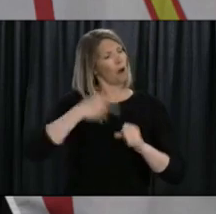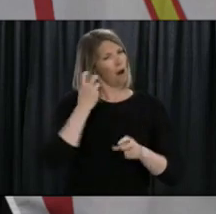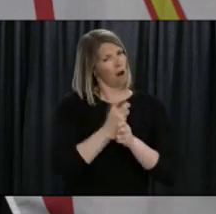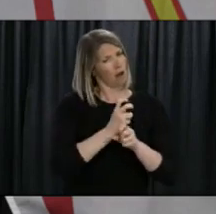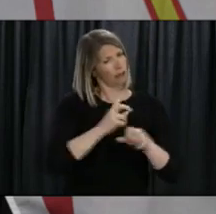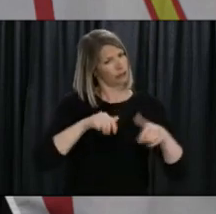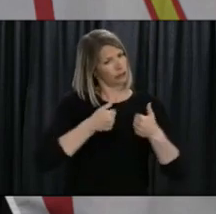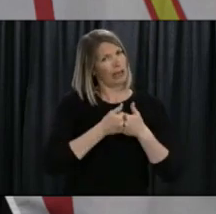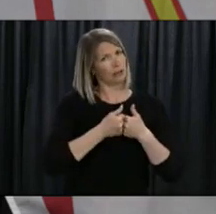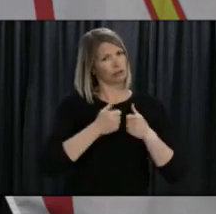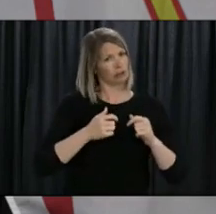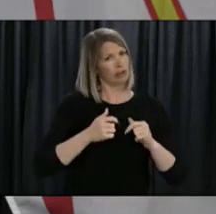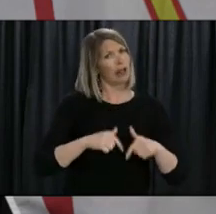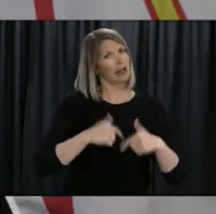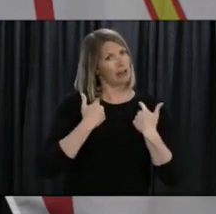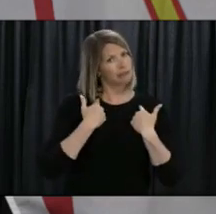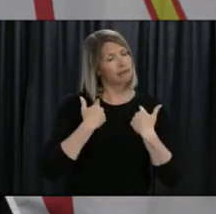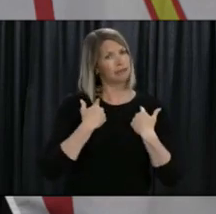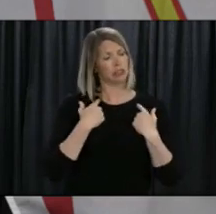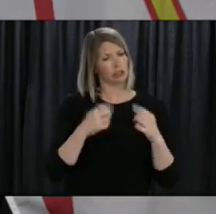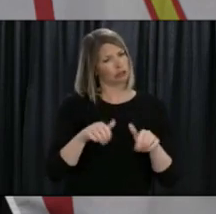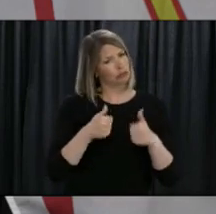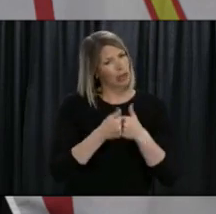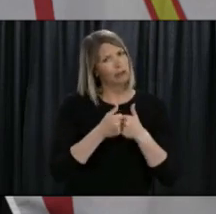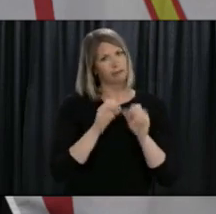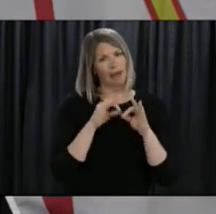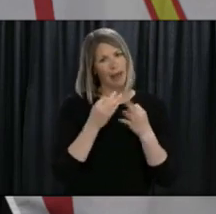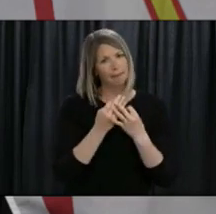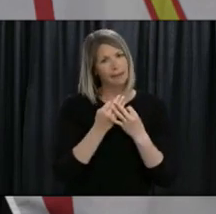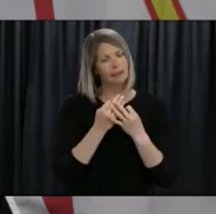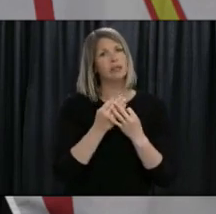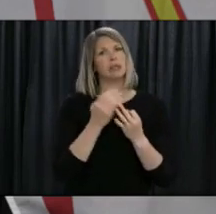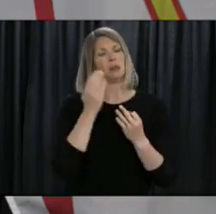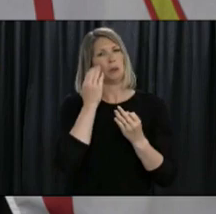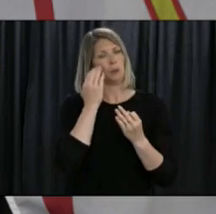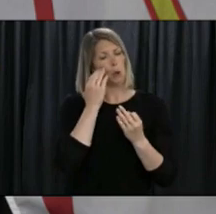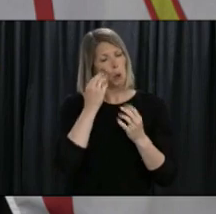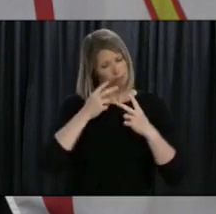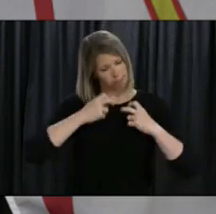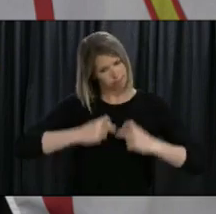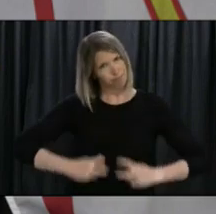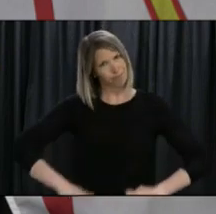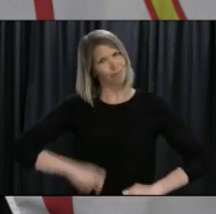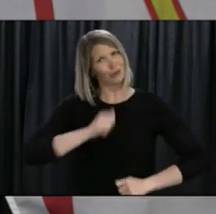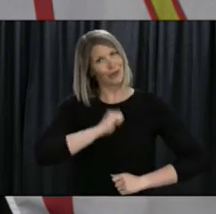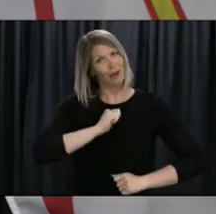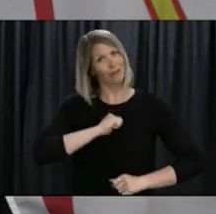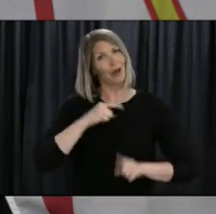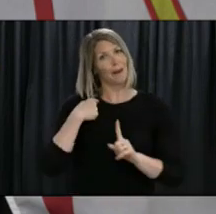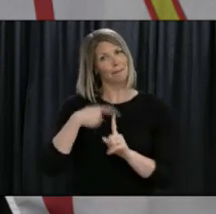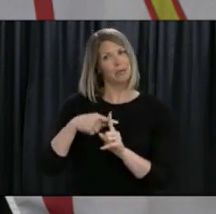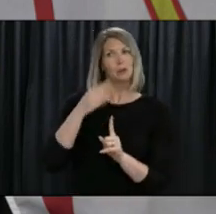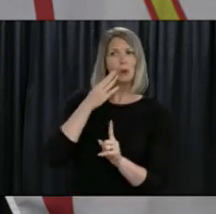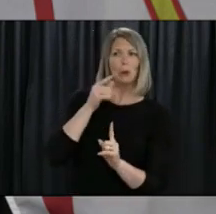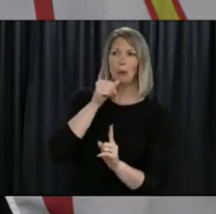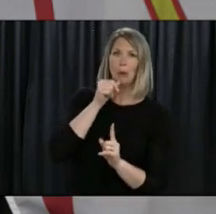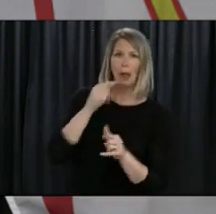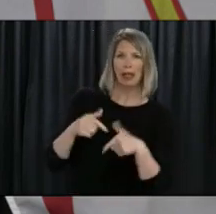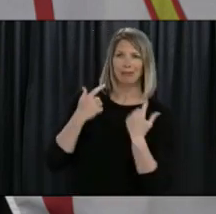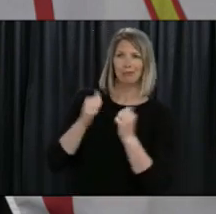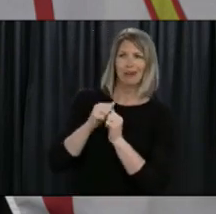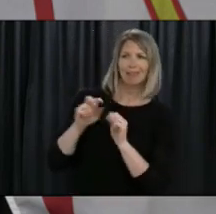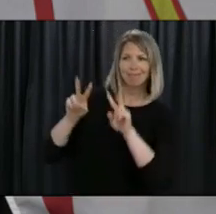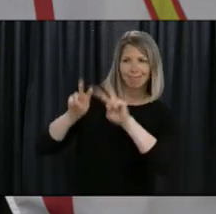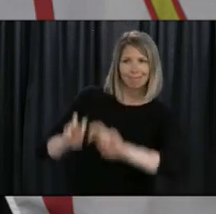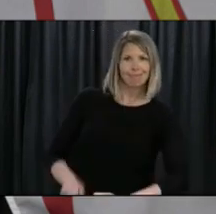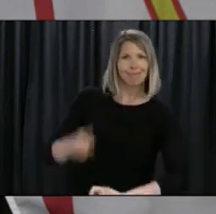provided valuable learnings about ourselves and about each other. It has shown us that progress often comes through in small steps,